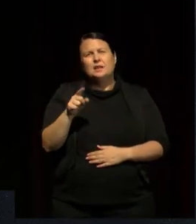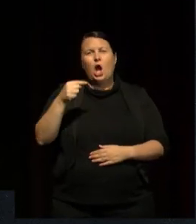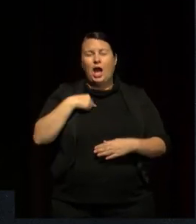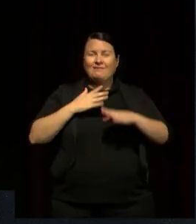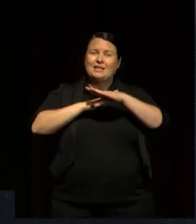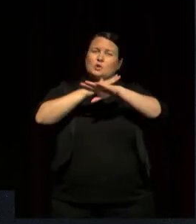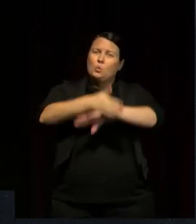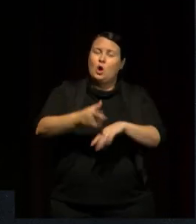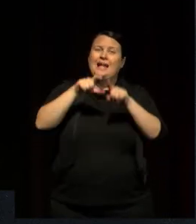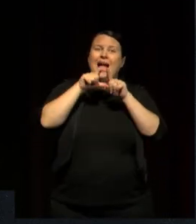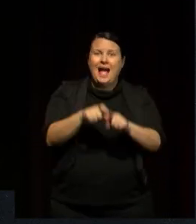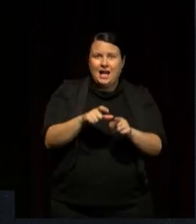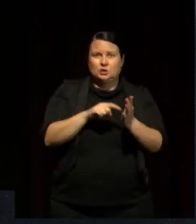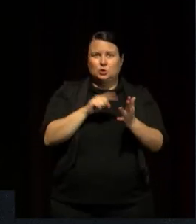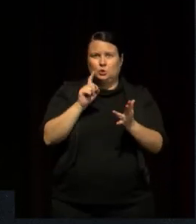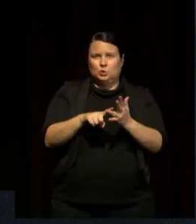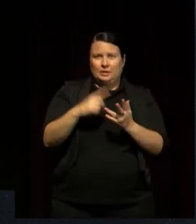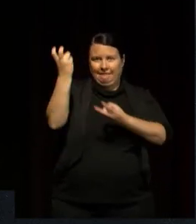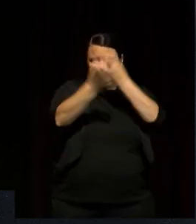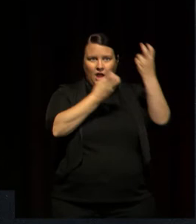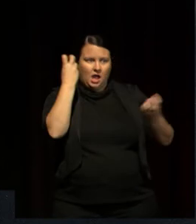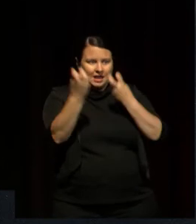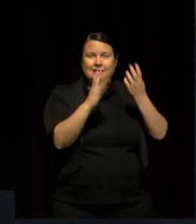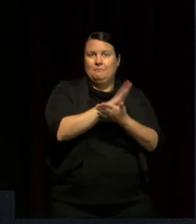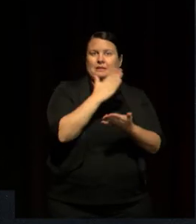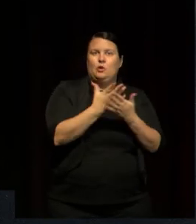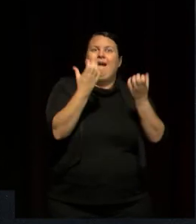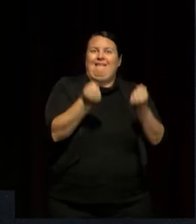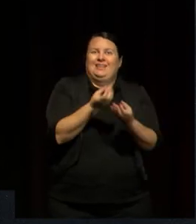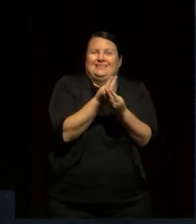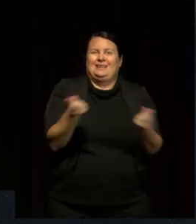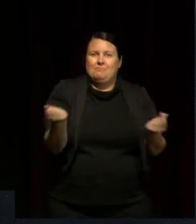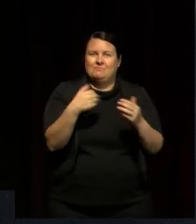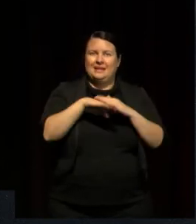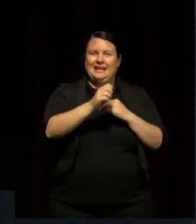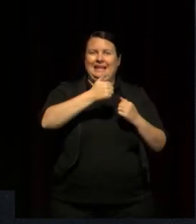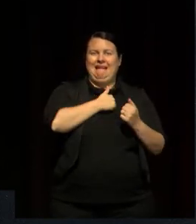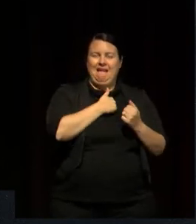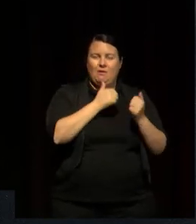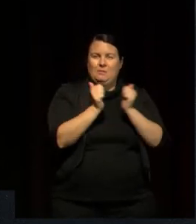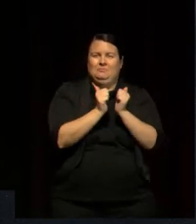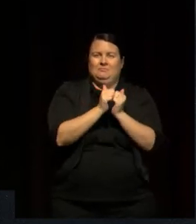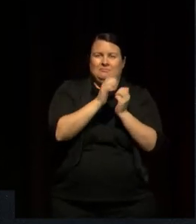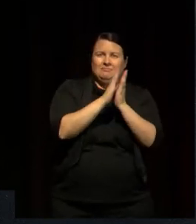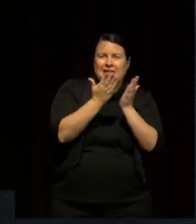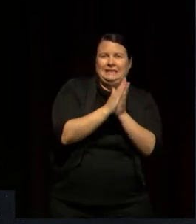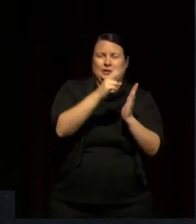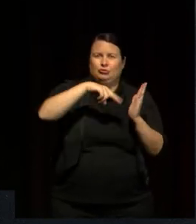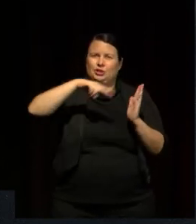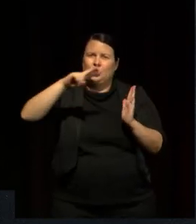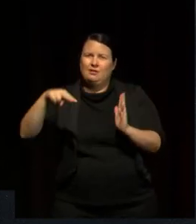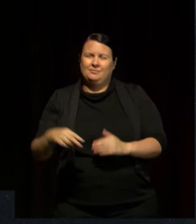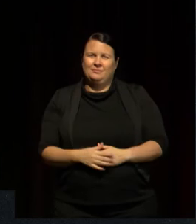off in making sure there was a presence in our literature. So I